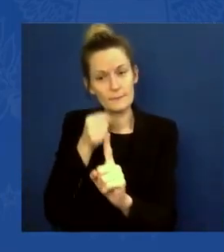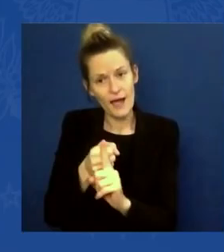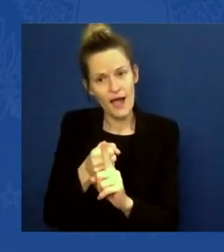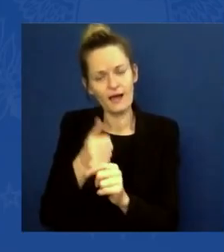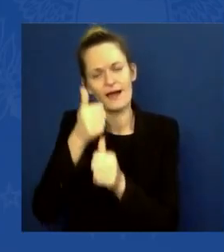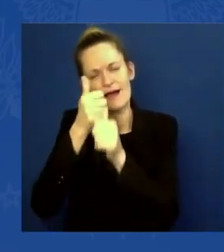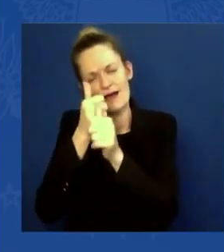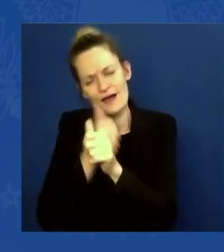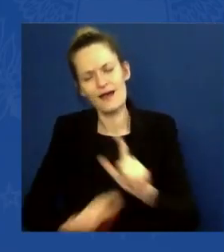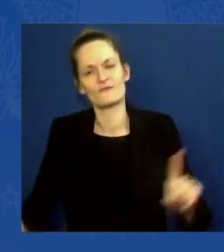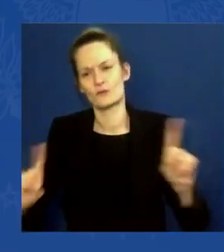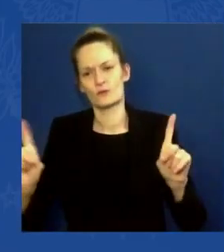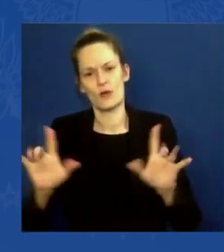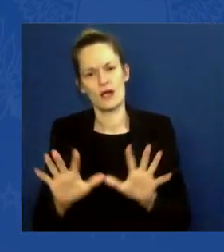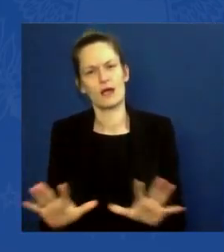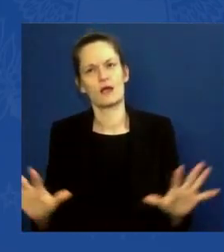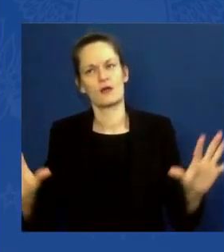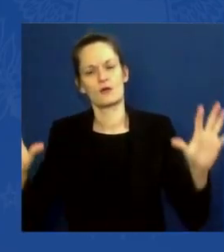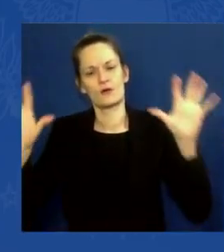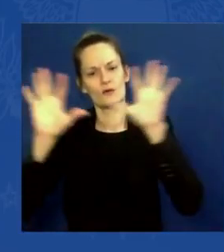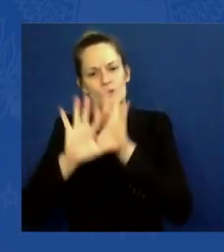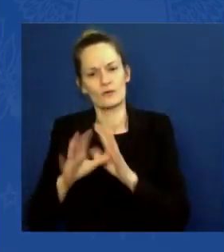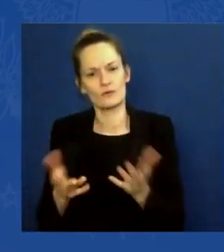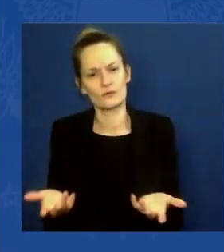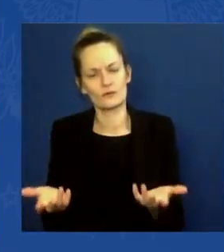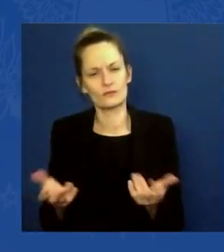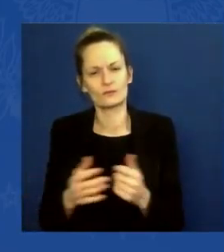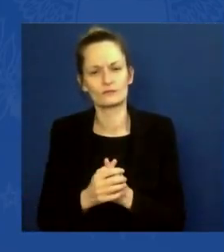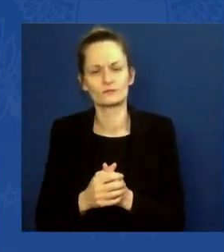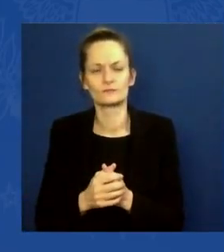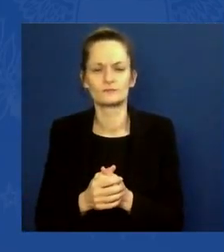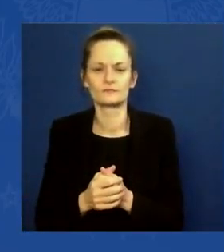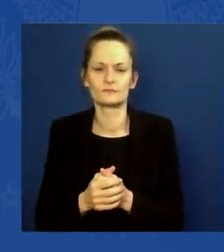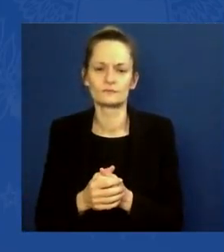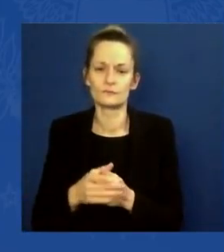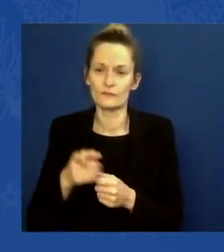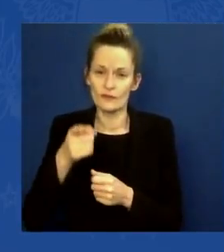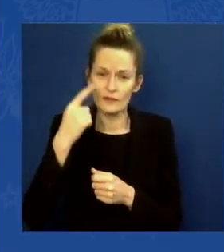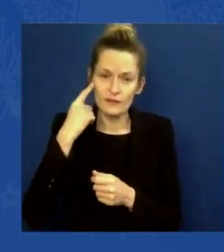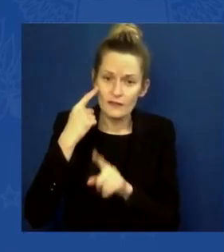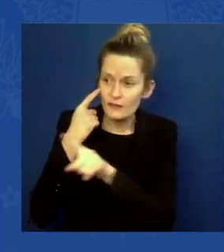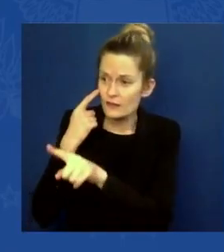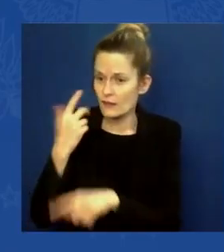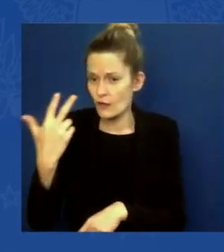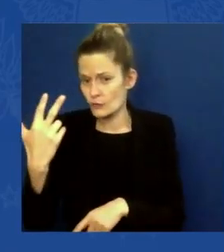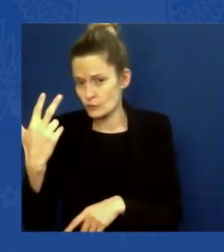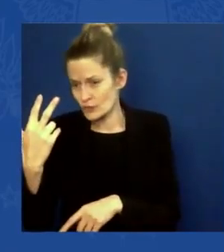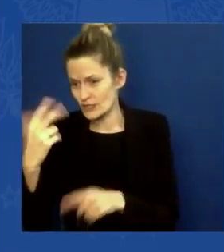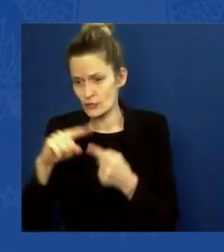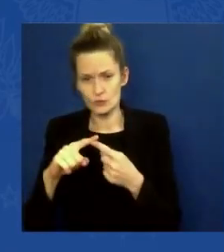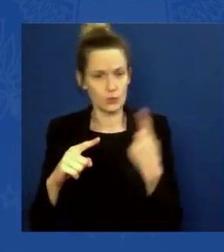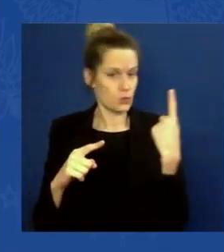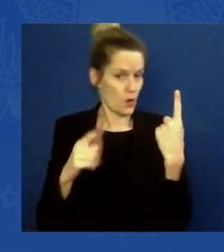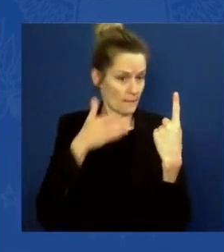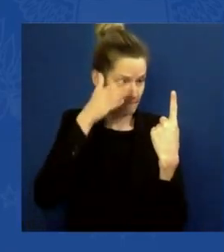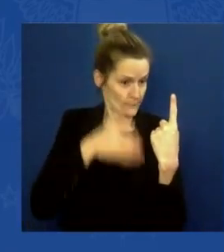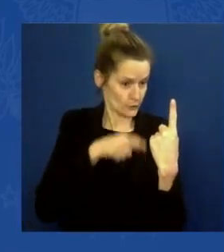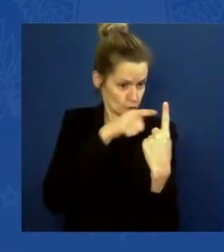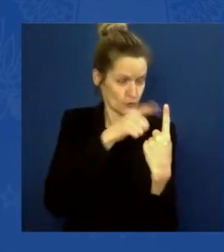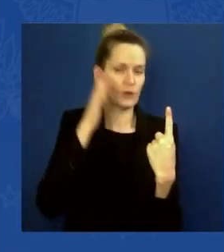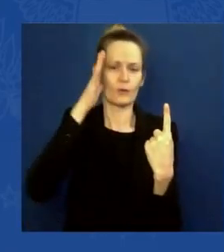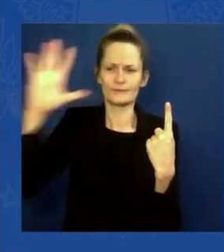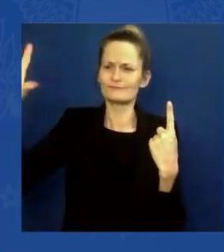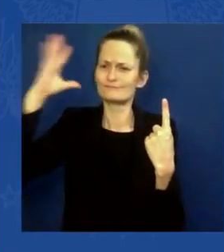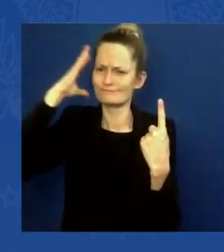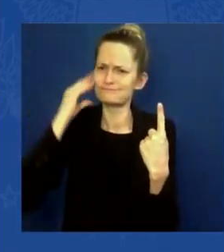home have been struck by weather disasters in just the past few months. Hurricanes in the Gulf Coast are up to the and up